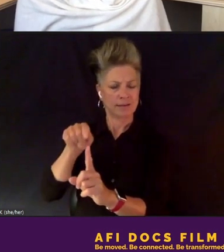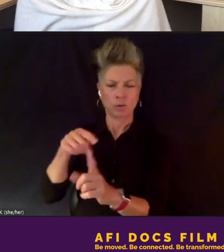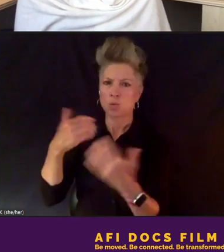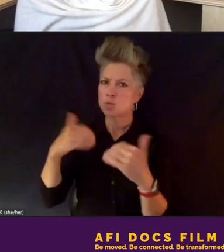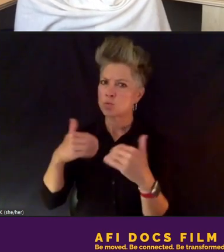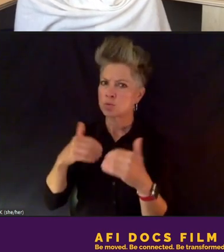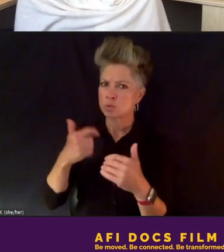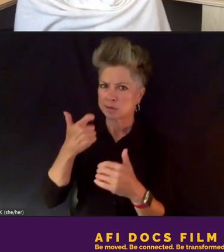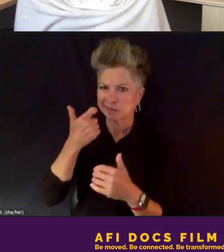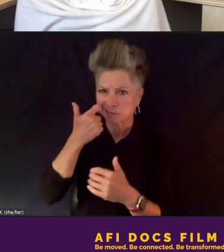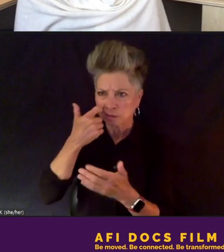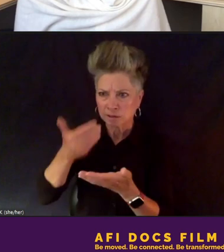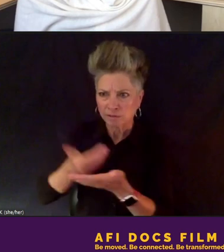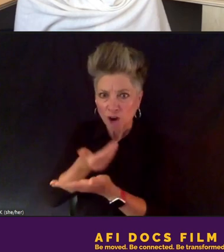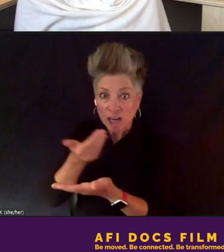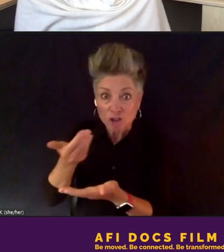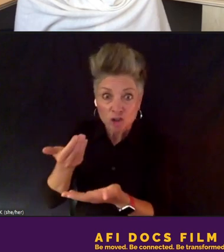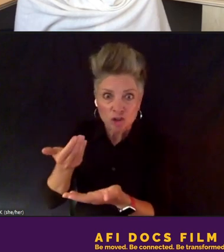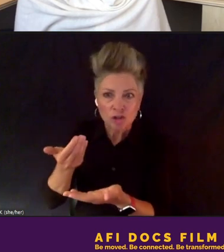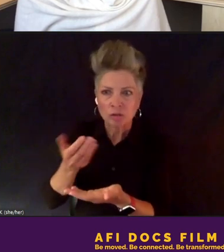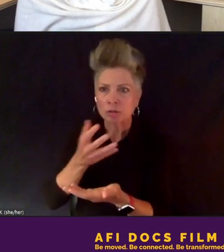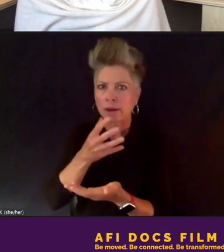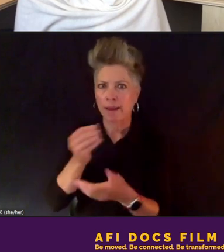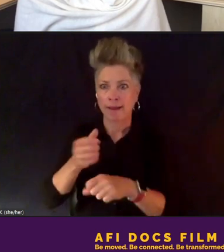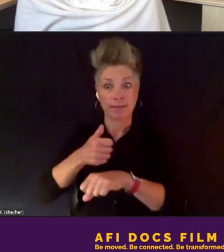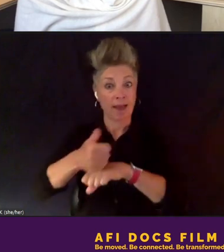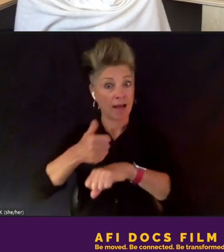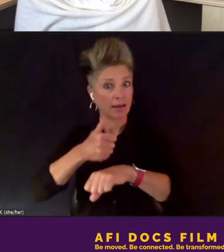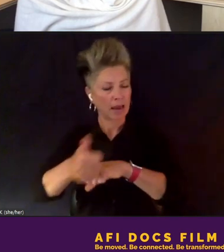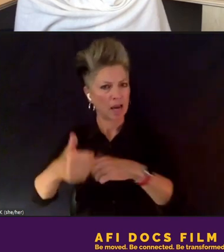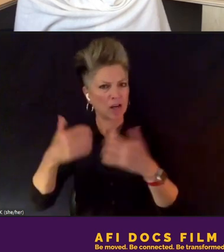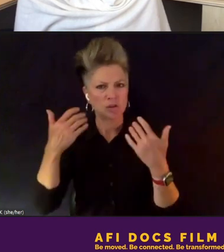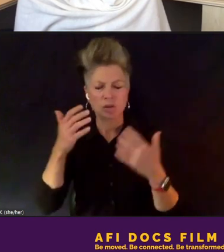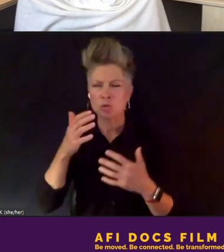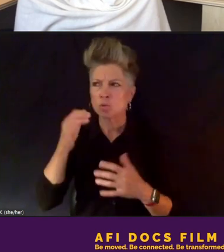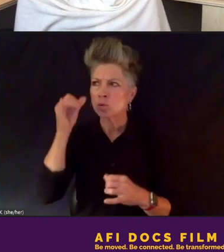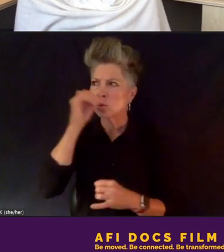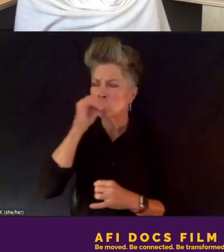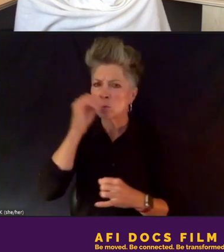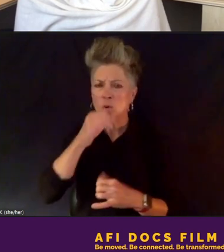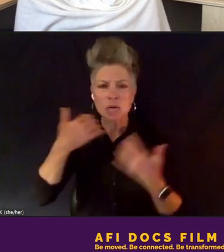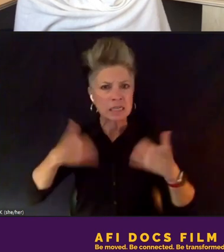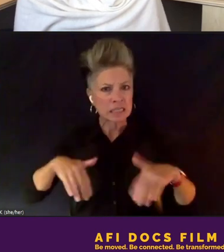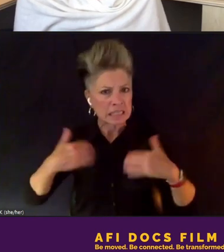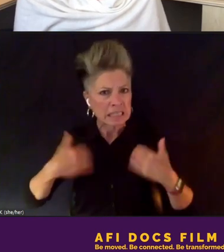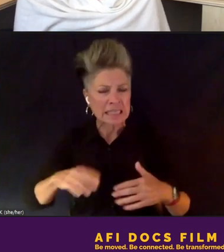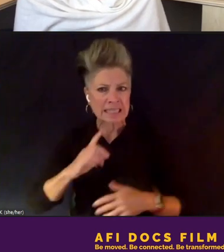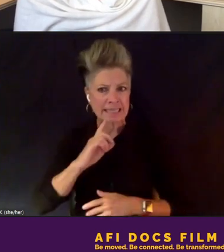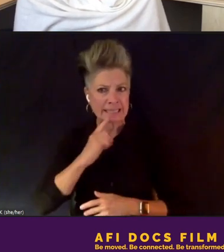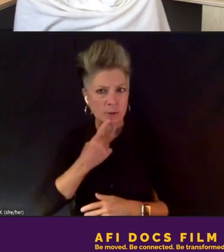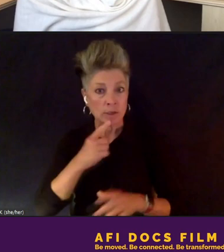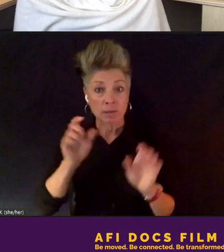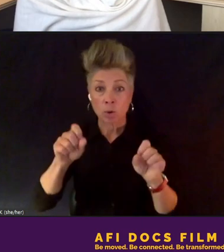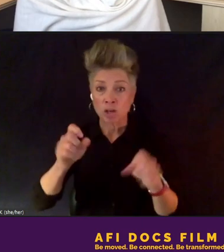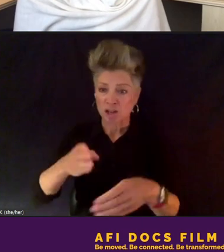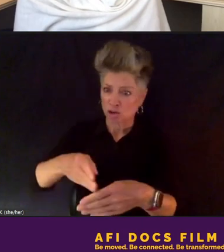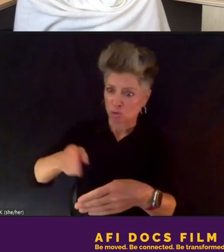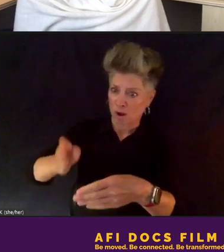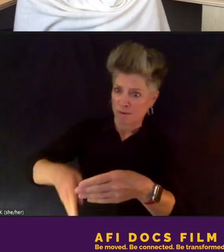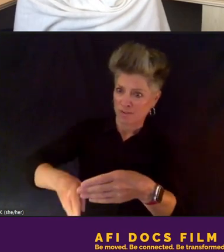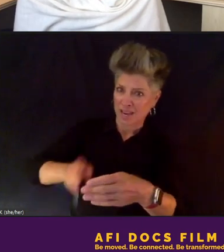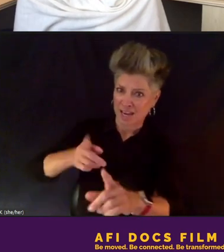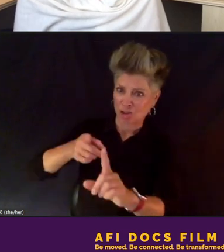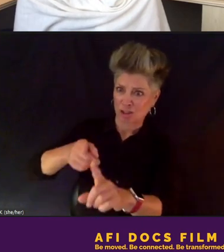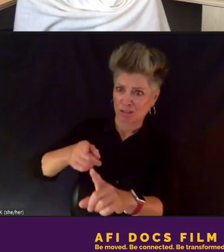and and the allegations are really serious or the potential ramifications are really serious. So when you're kind of